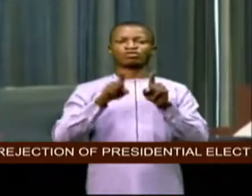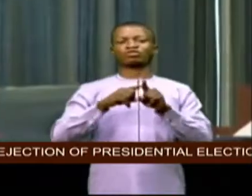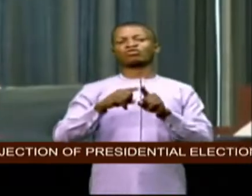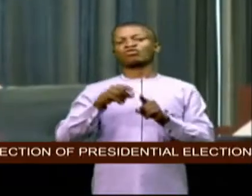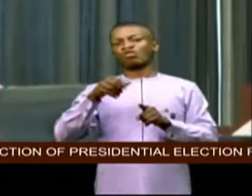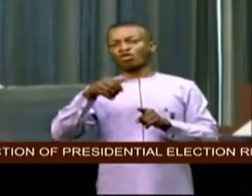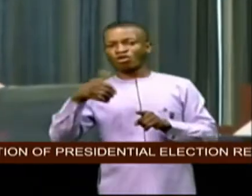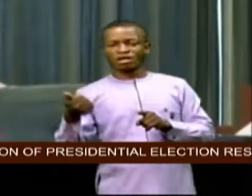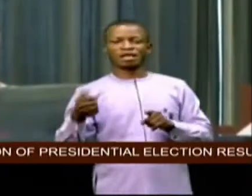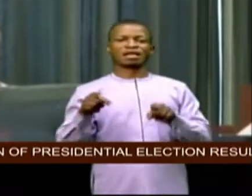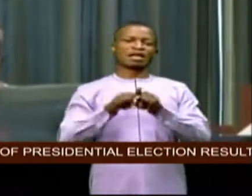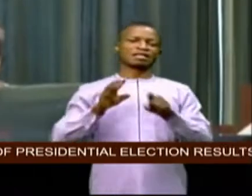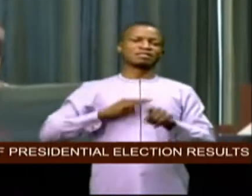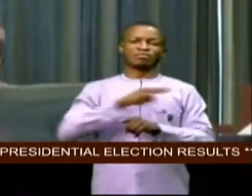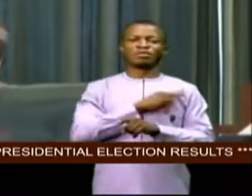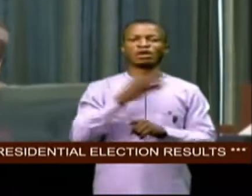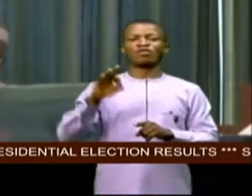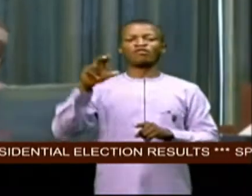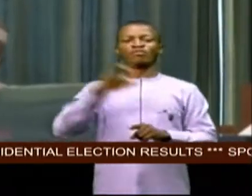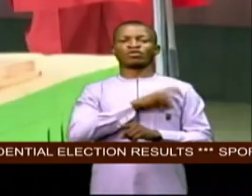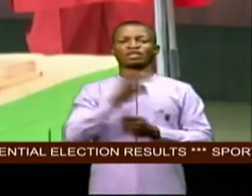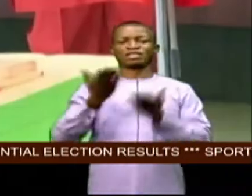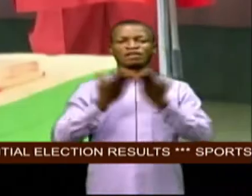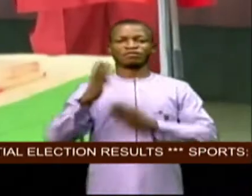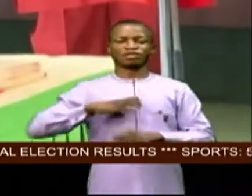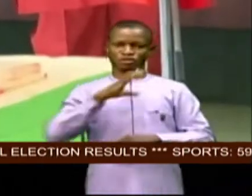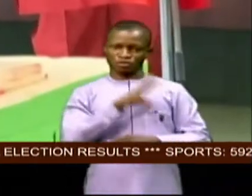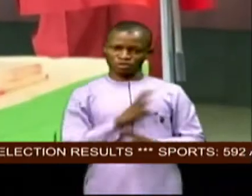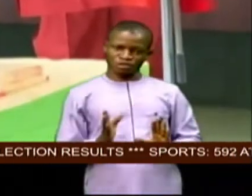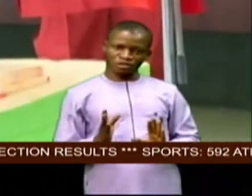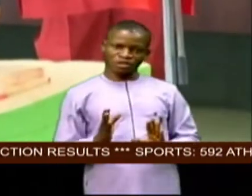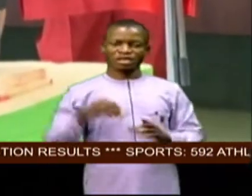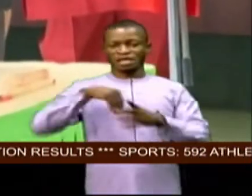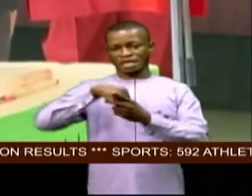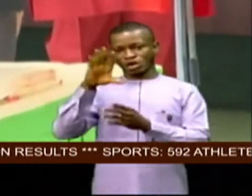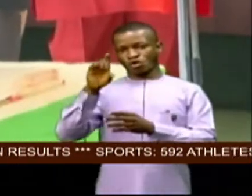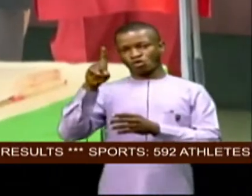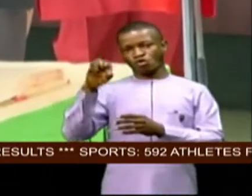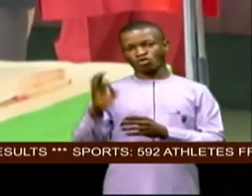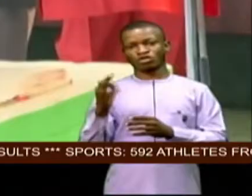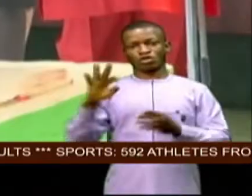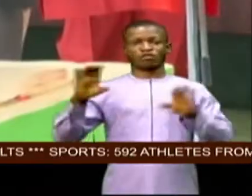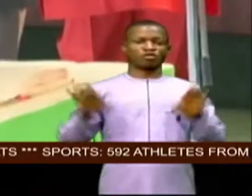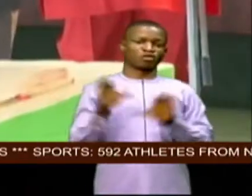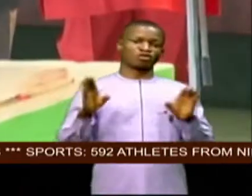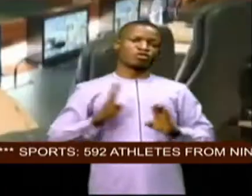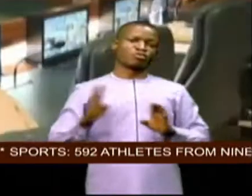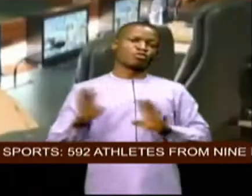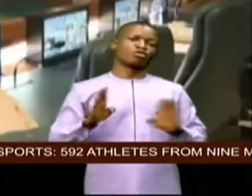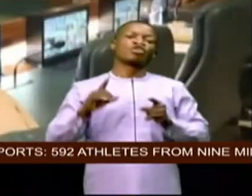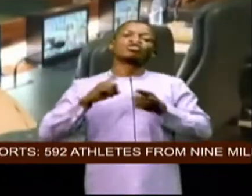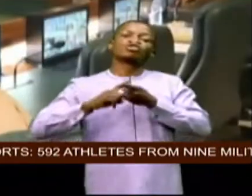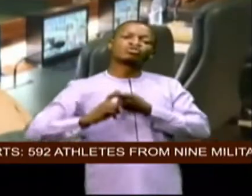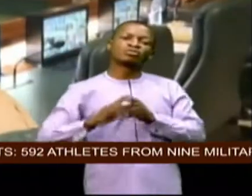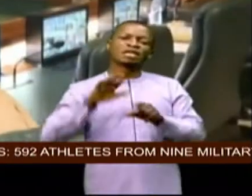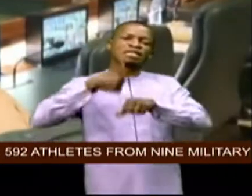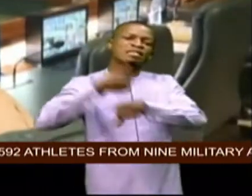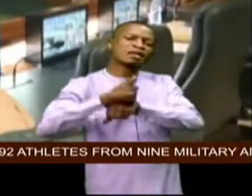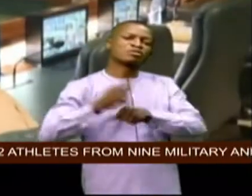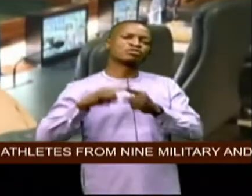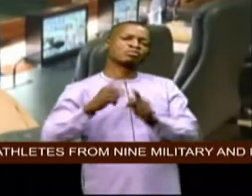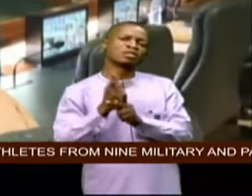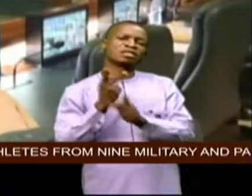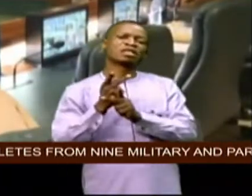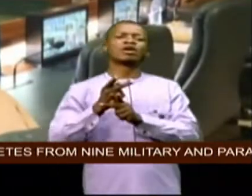oath as member of the police service commission the code of conduct bureau is established to maintain a high standard of